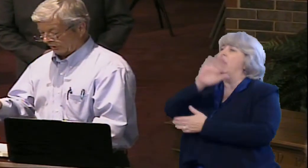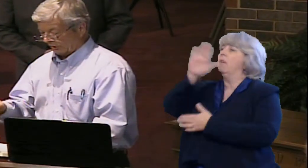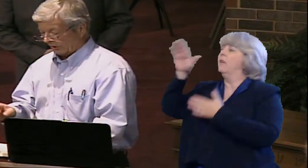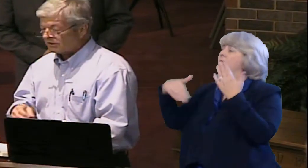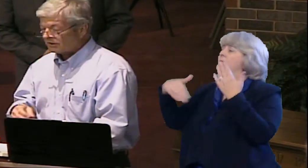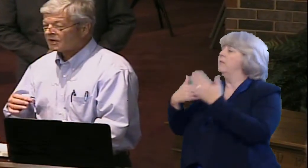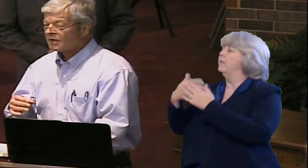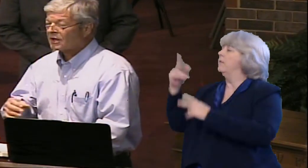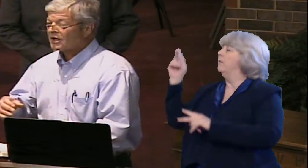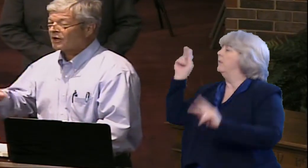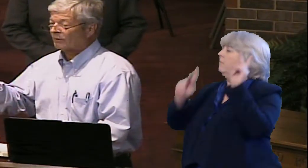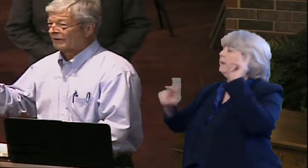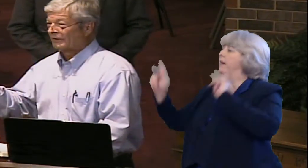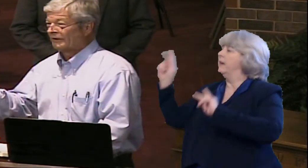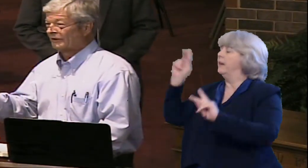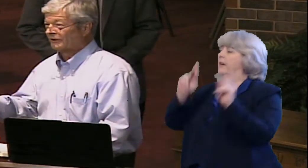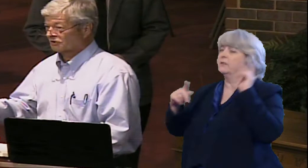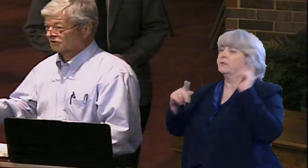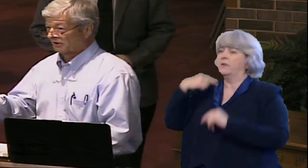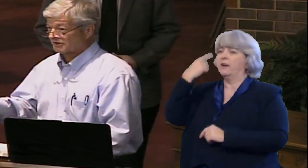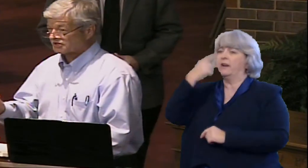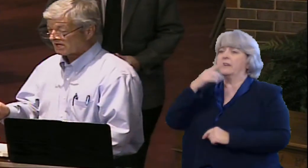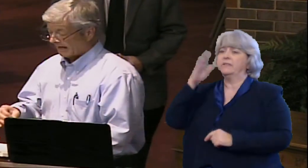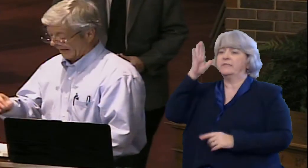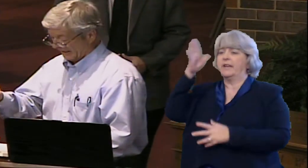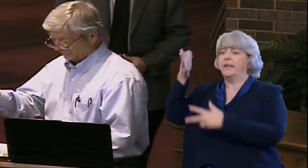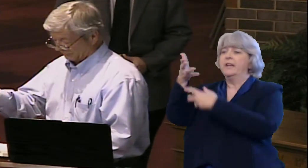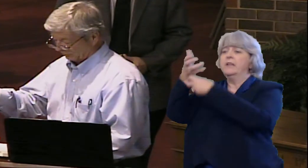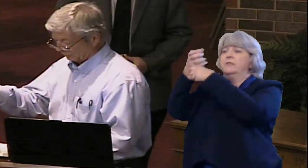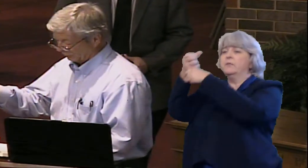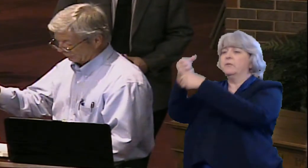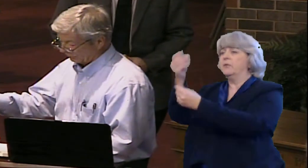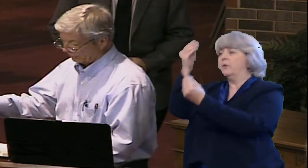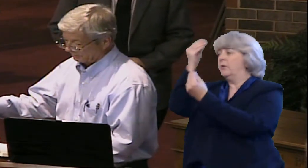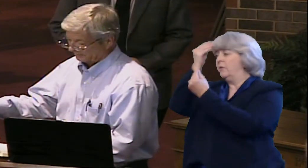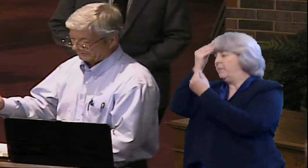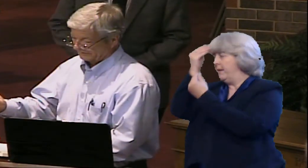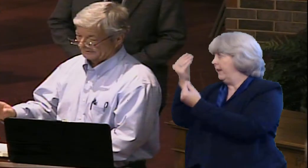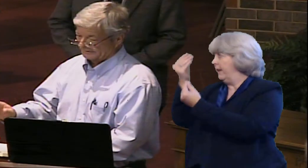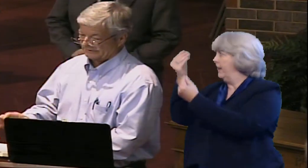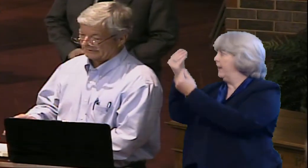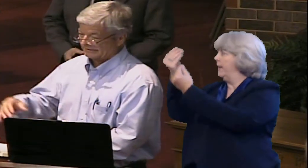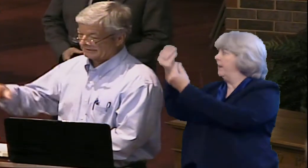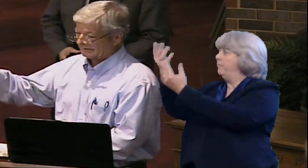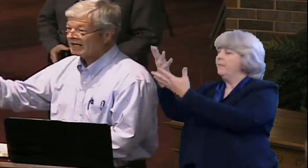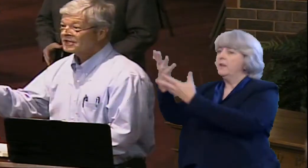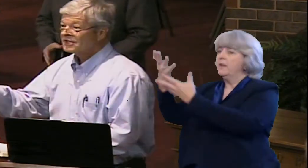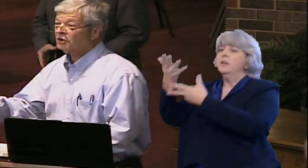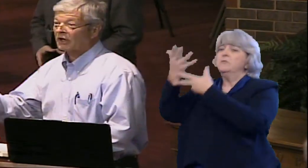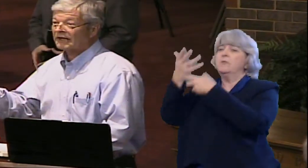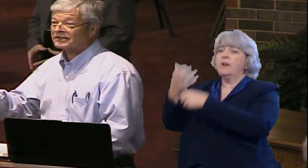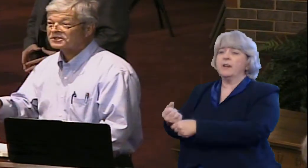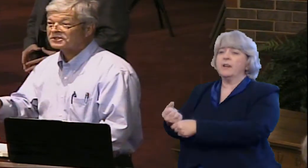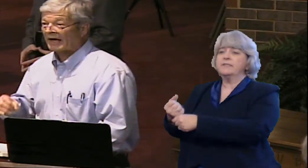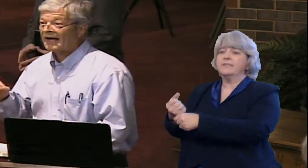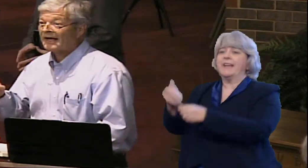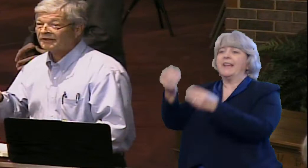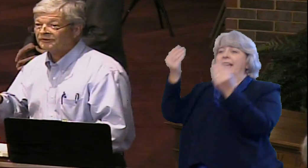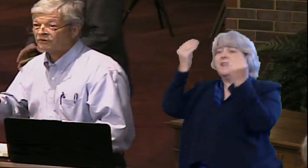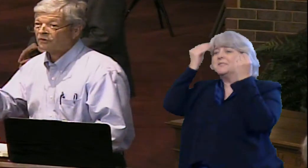all will trust and obey. Trust